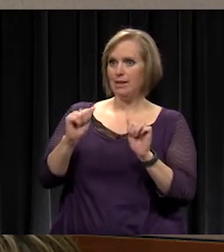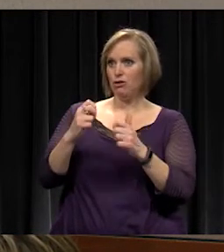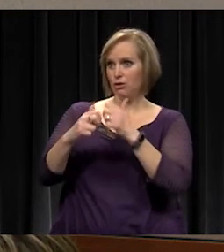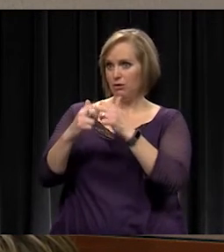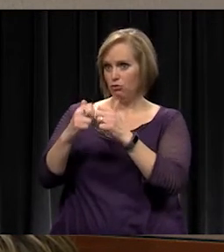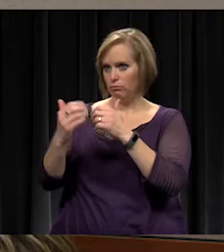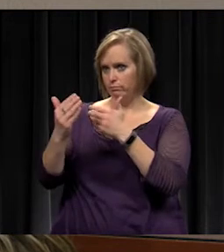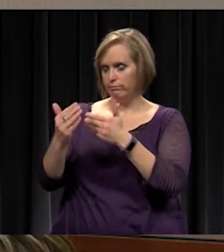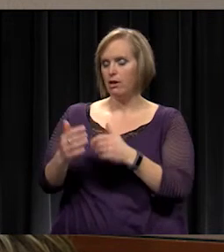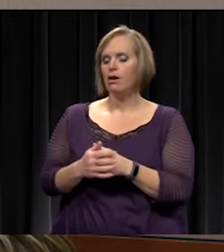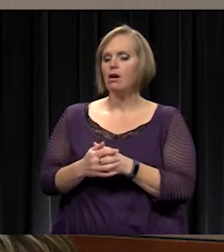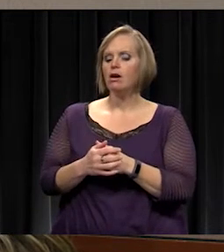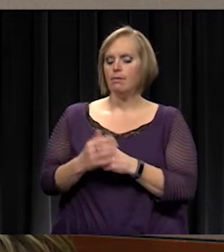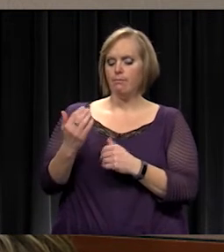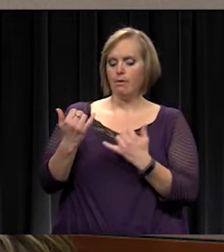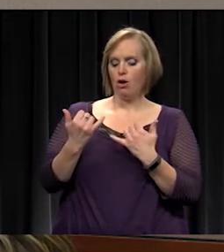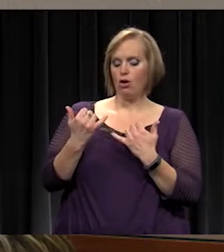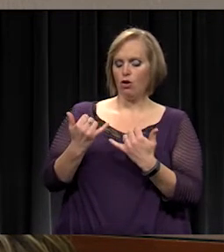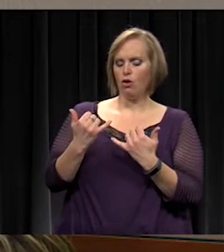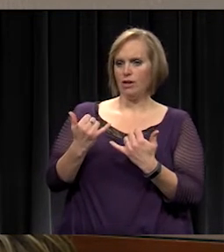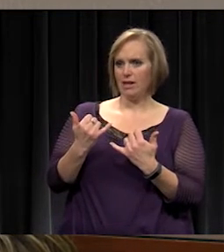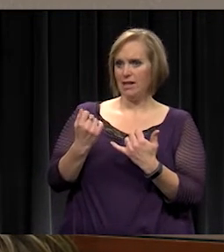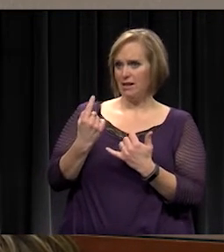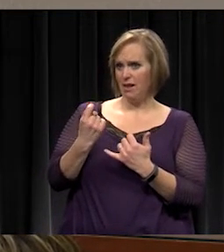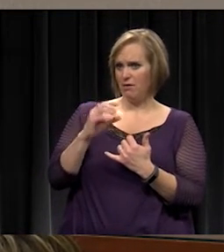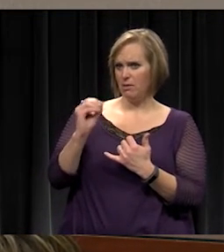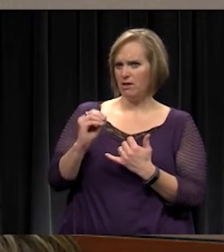it was 30 something. 30.